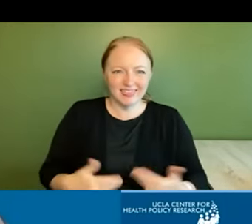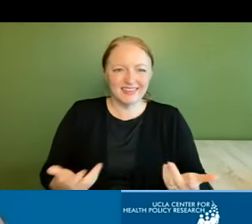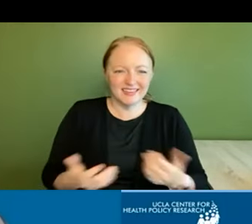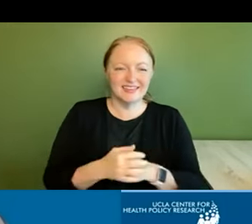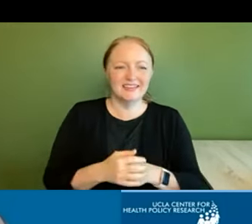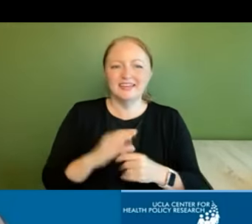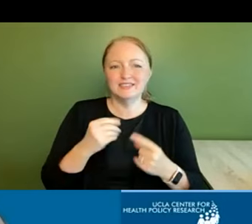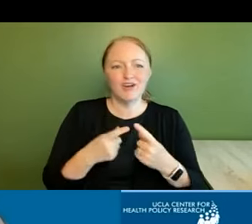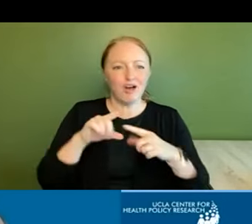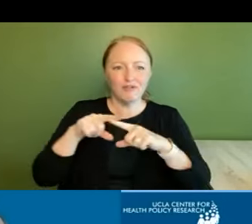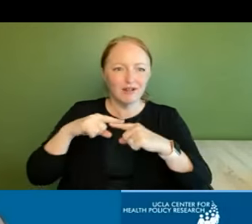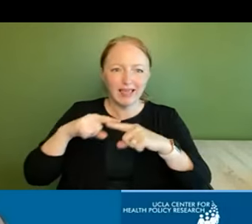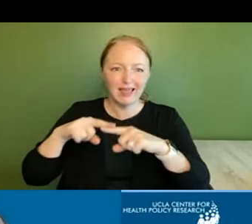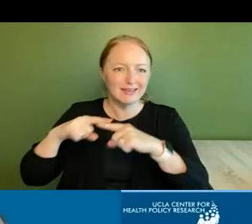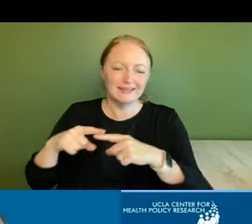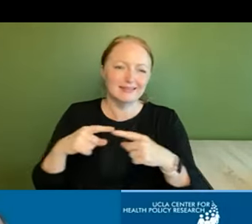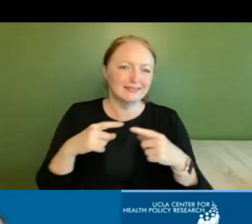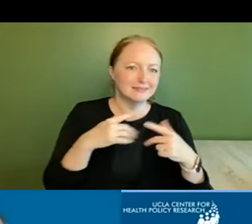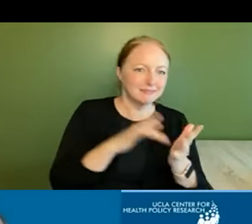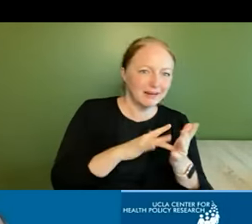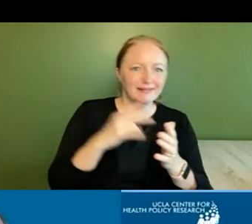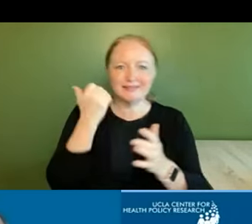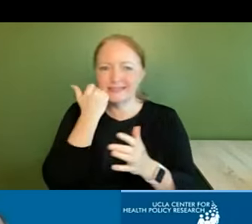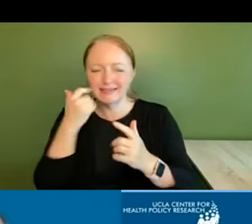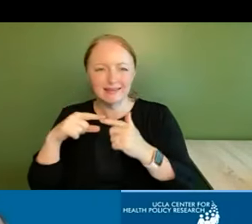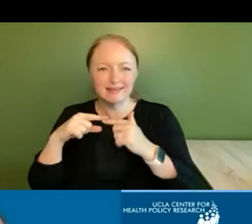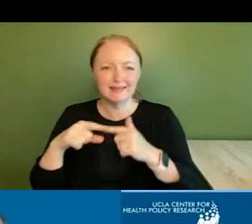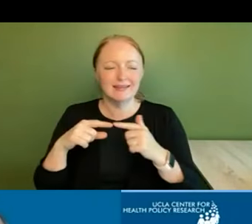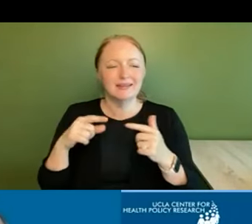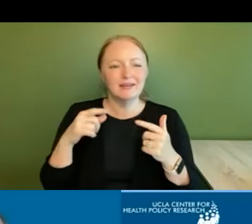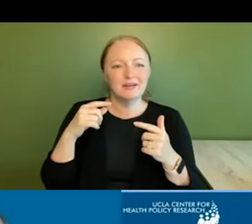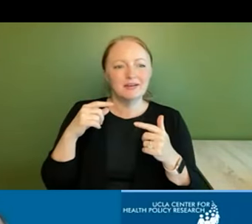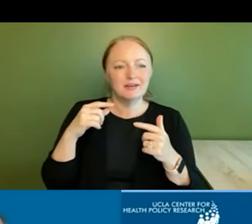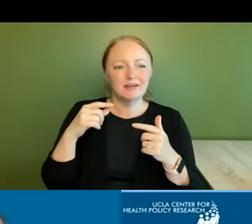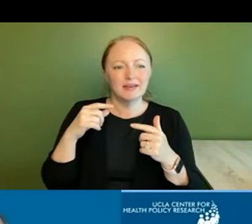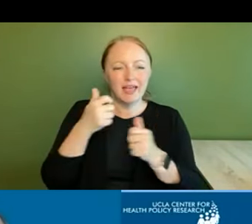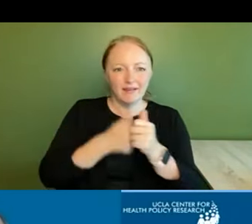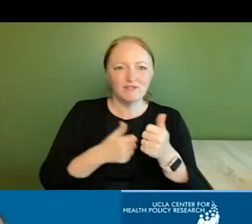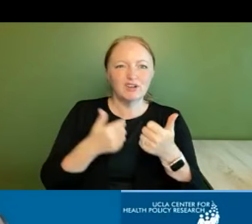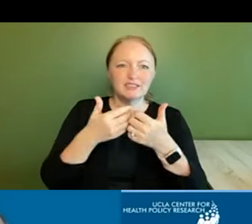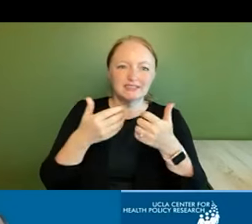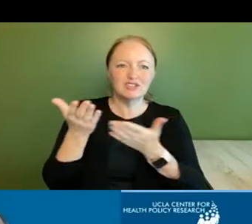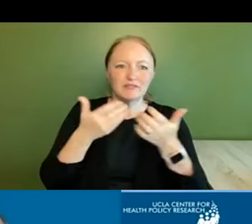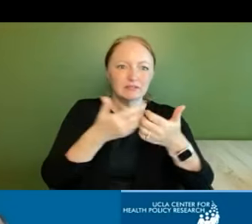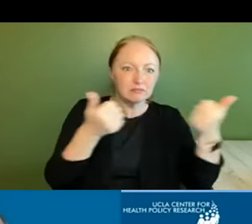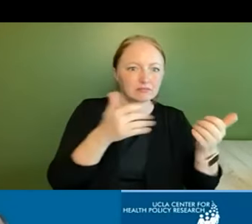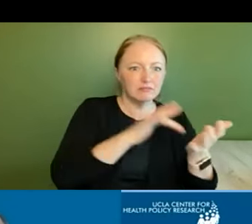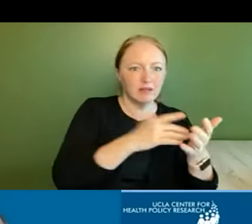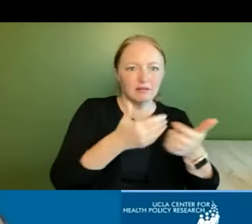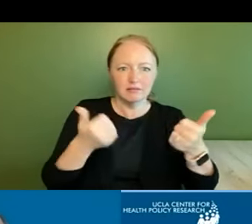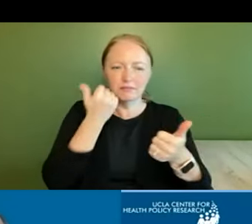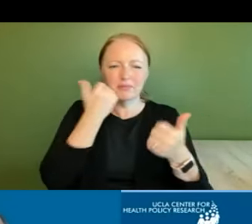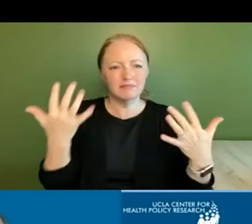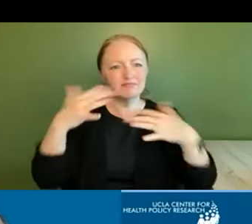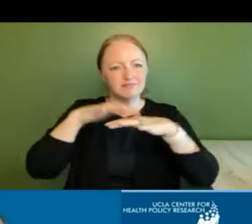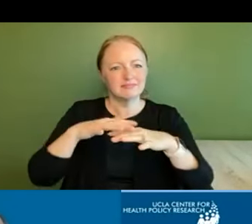interrelated right but we we tend to think about it because every service is siloed and whatnot and so just integrating that